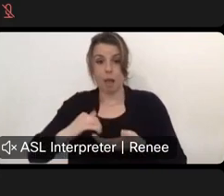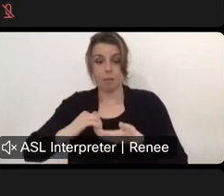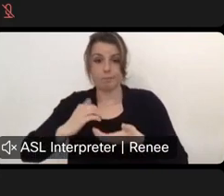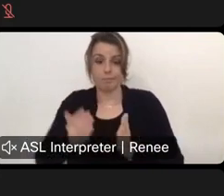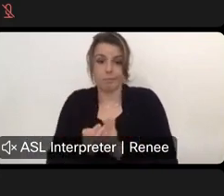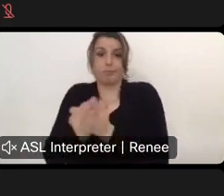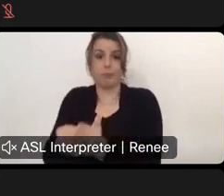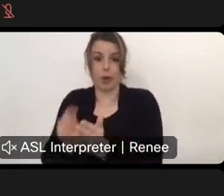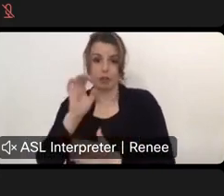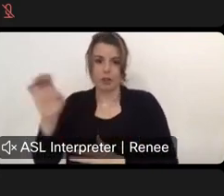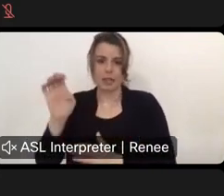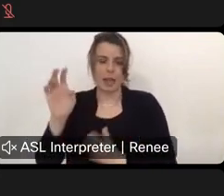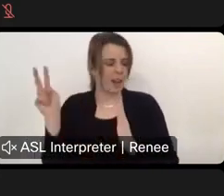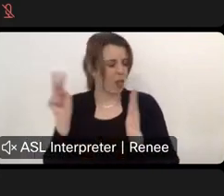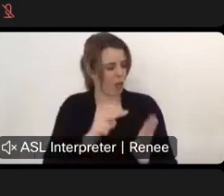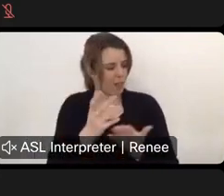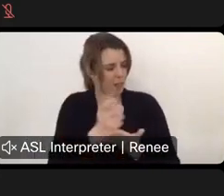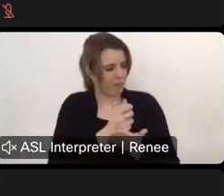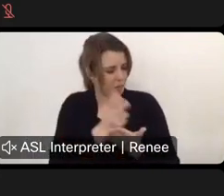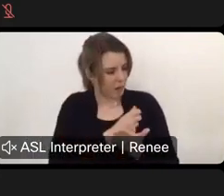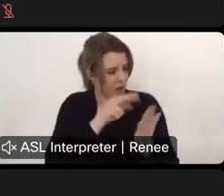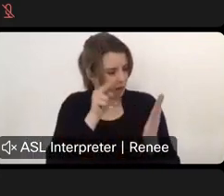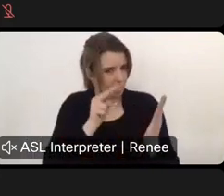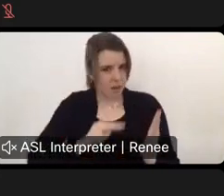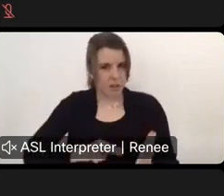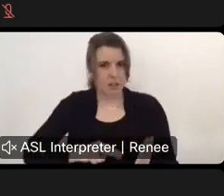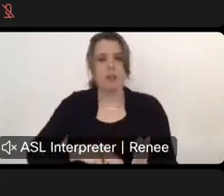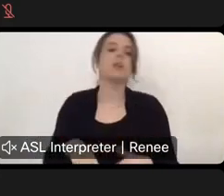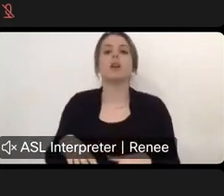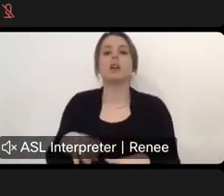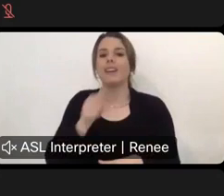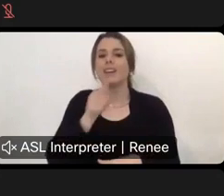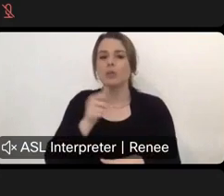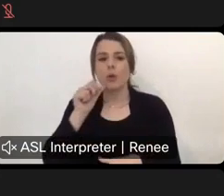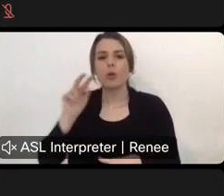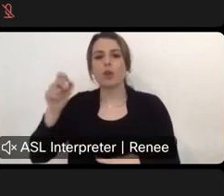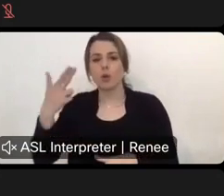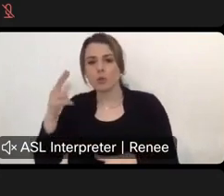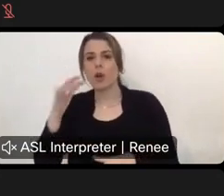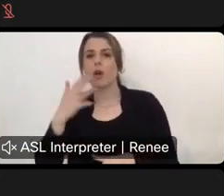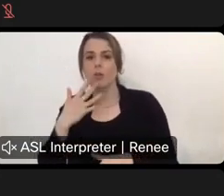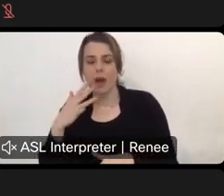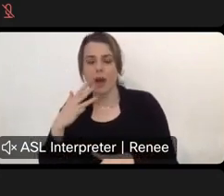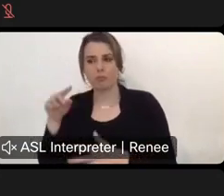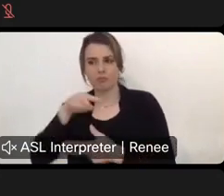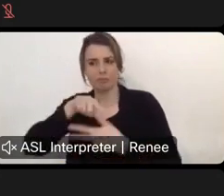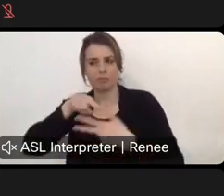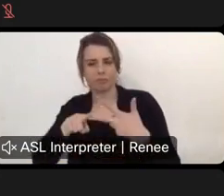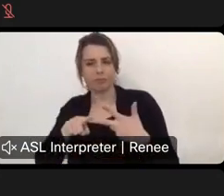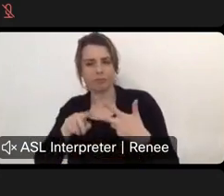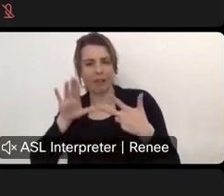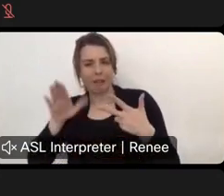have to look back at our data set that was part of the fee study to determine what Arizona, Utah, Colorado, and Texas are doing with launch fees,